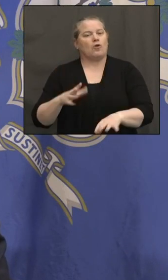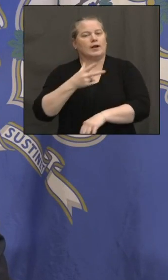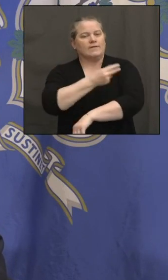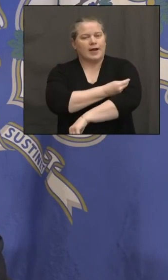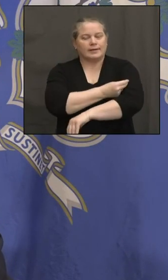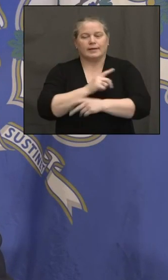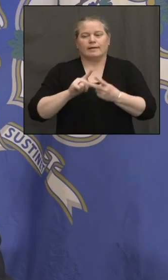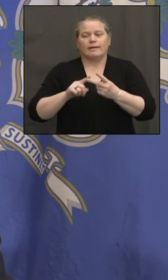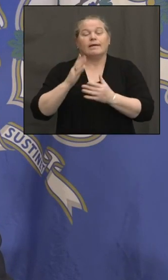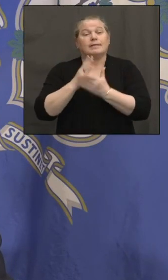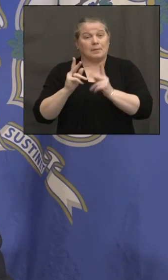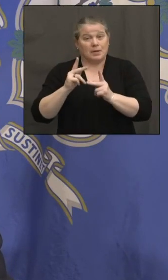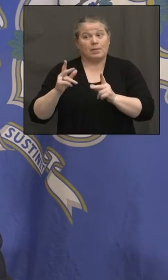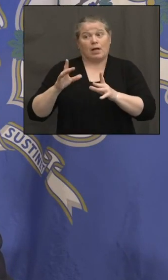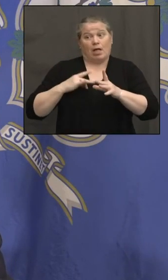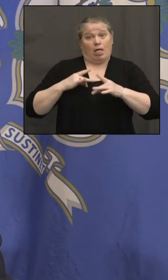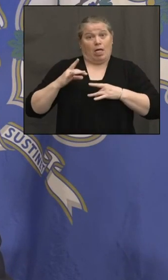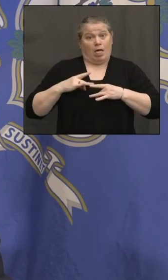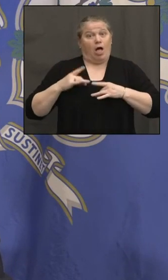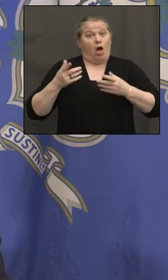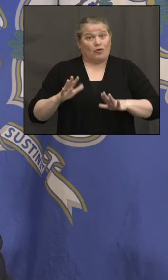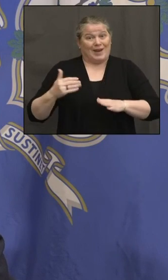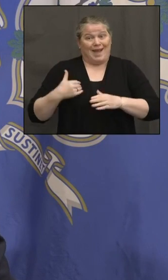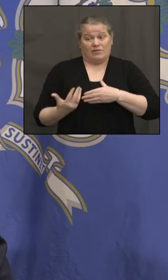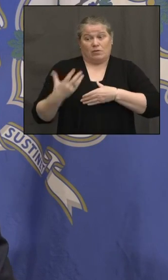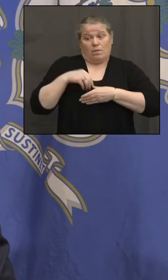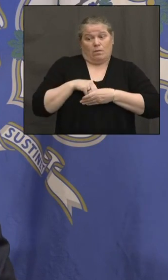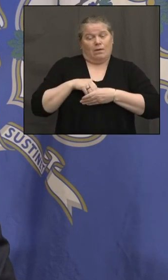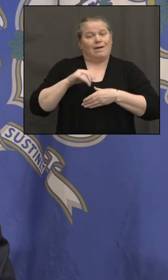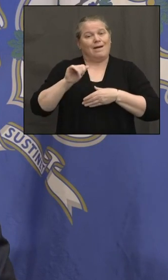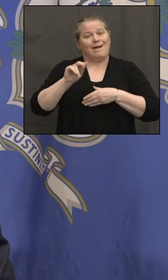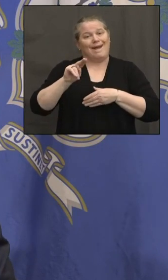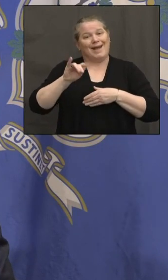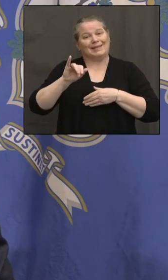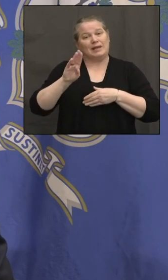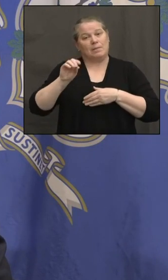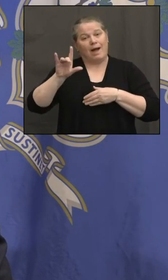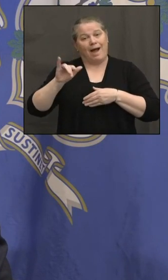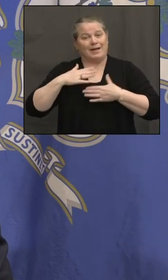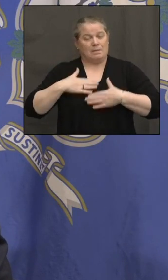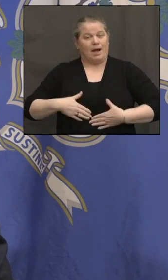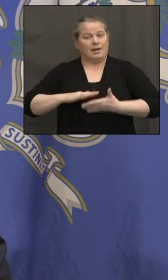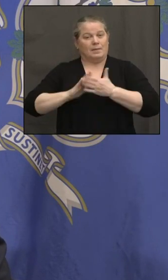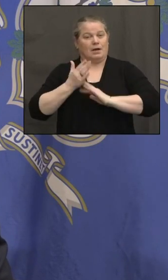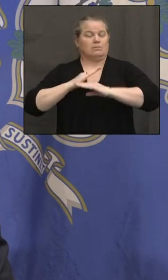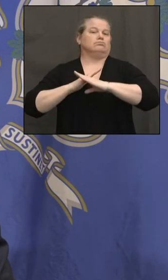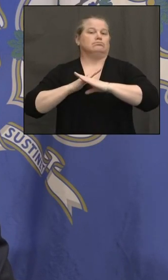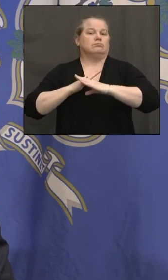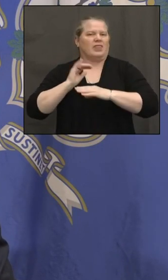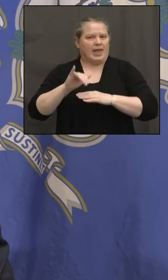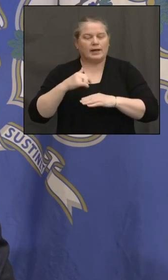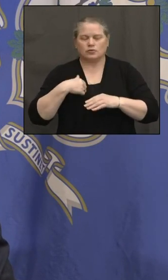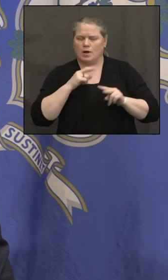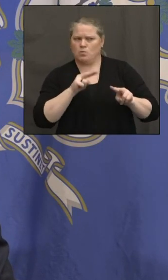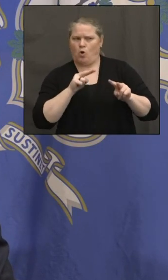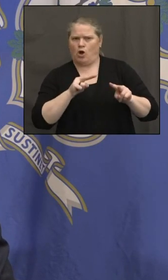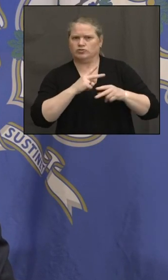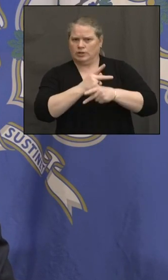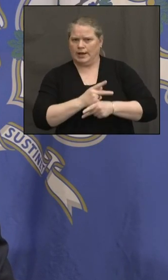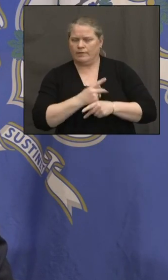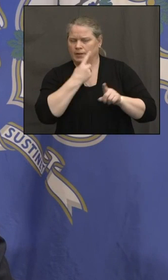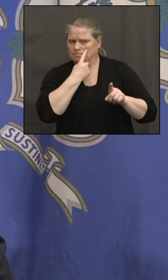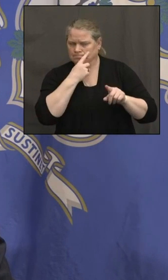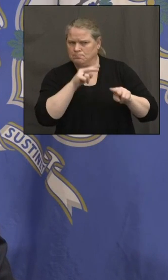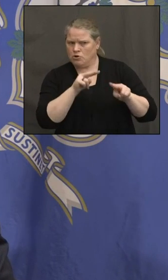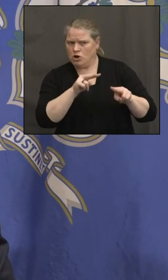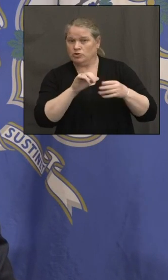yeah, I'm watching that closely. So far, the numbers bear out our strategy. And I think we're ahead of this variant. We'll